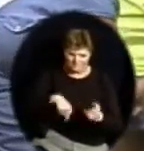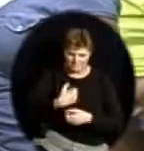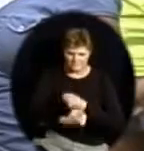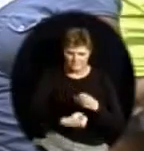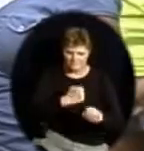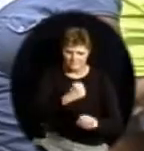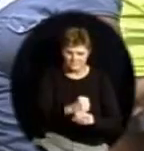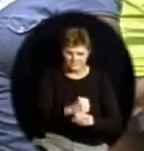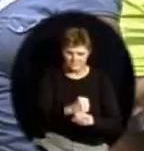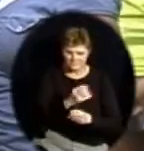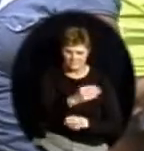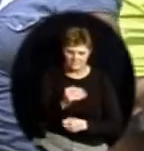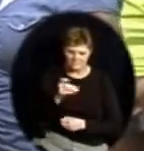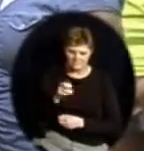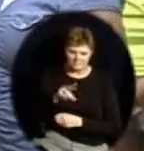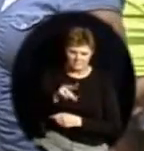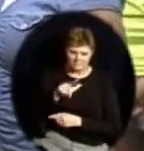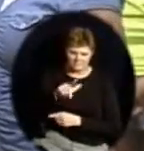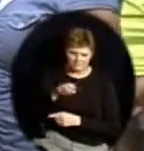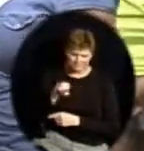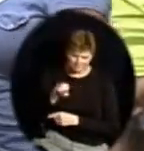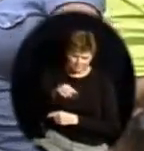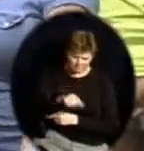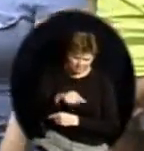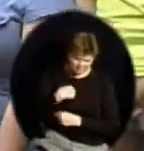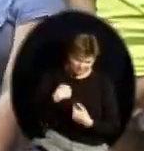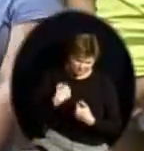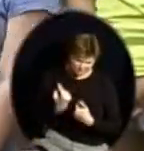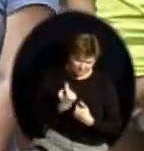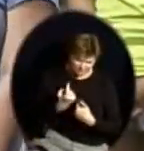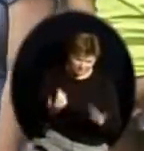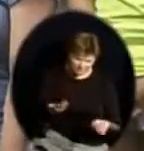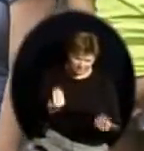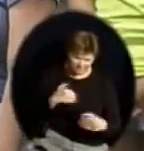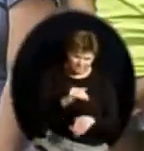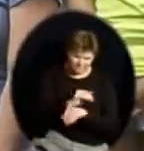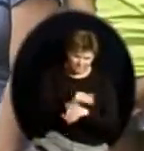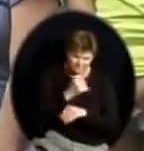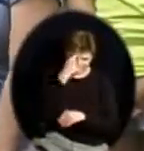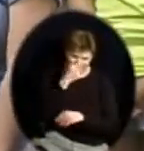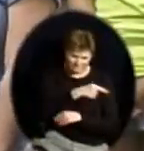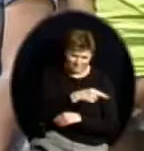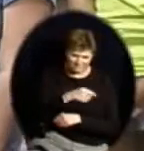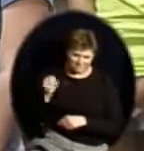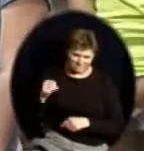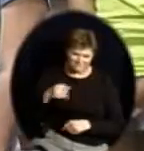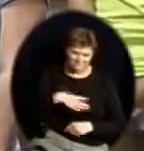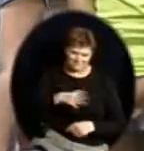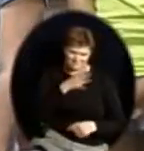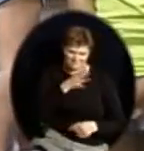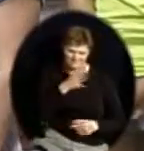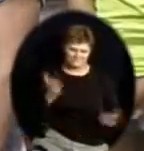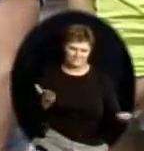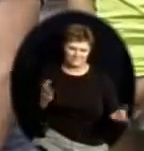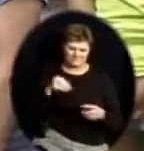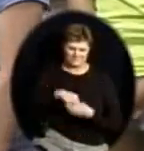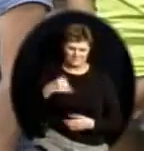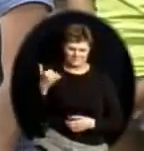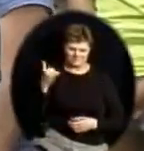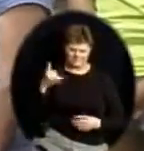Marlee has whom with you tonight? I have my mom, Leslie Bowles, right there in the yellow thing.